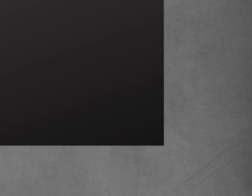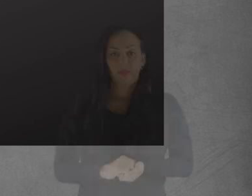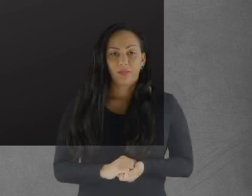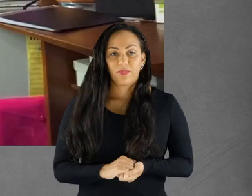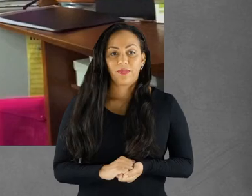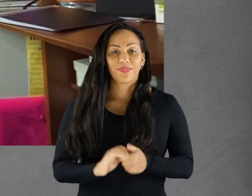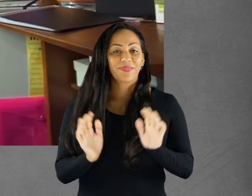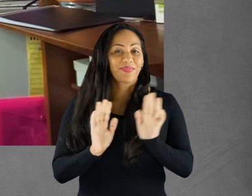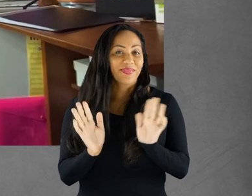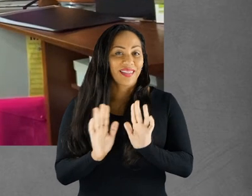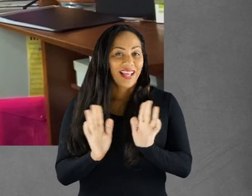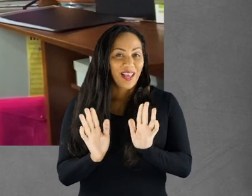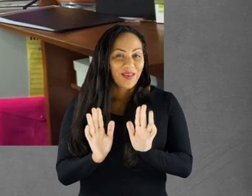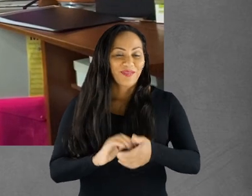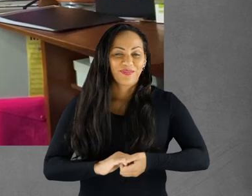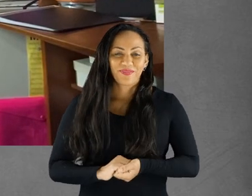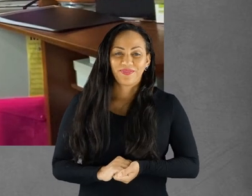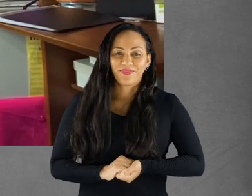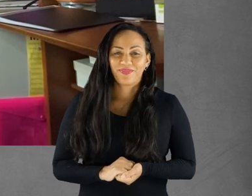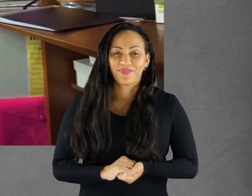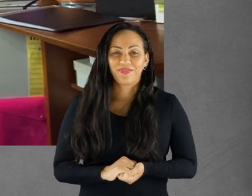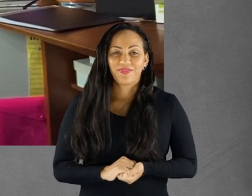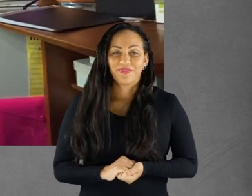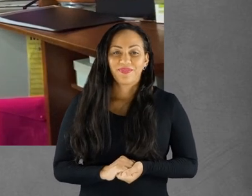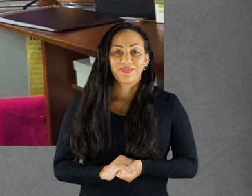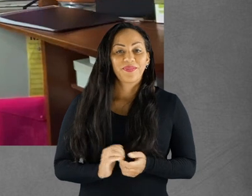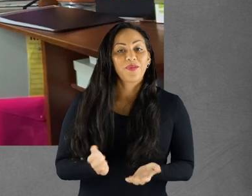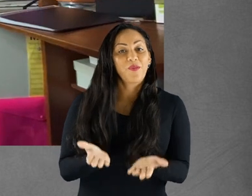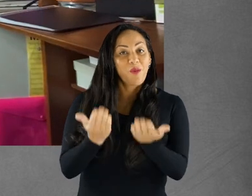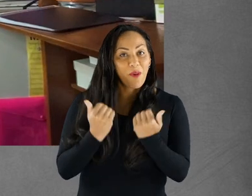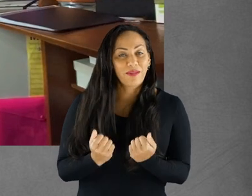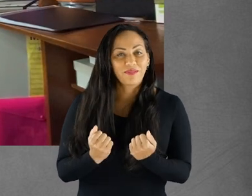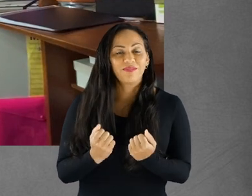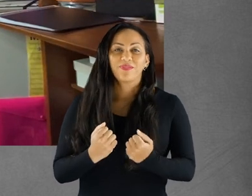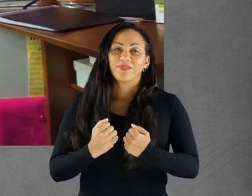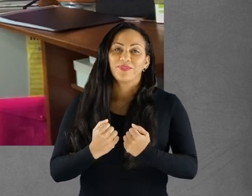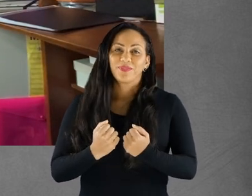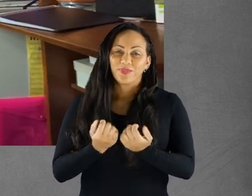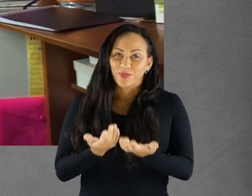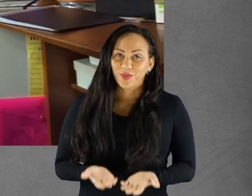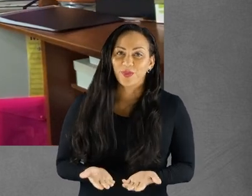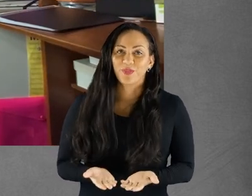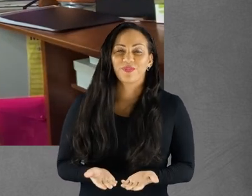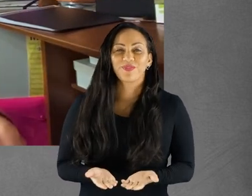Hello guys and welcome to